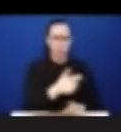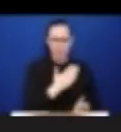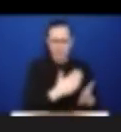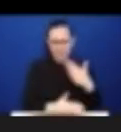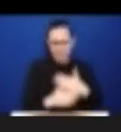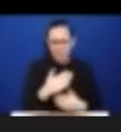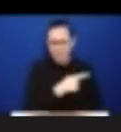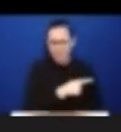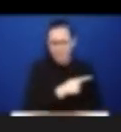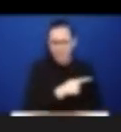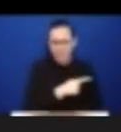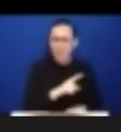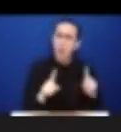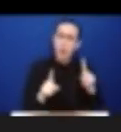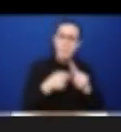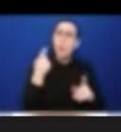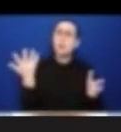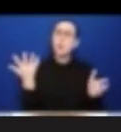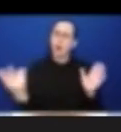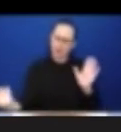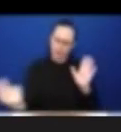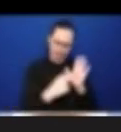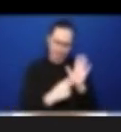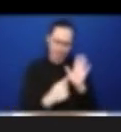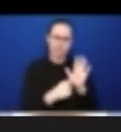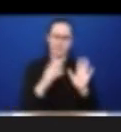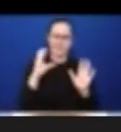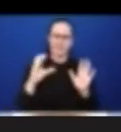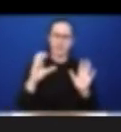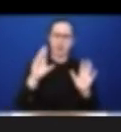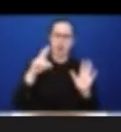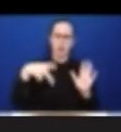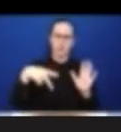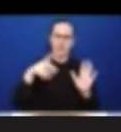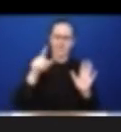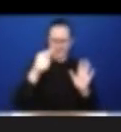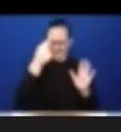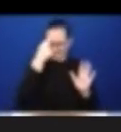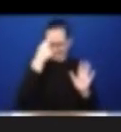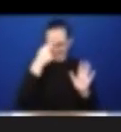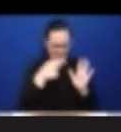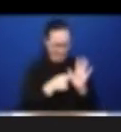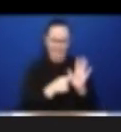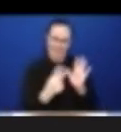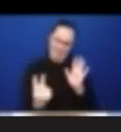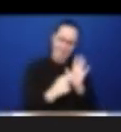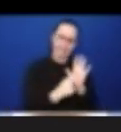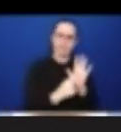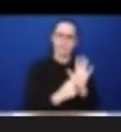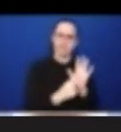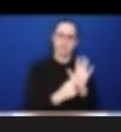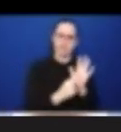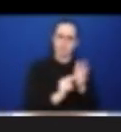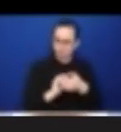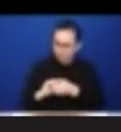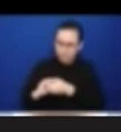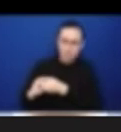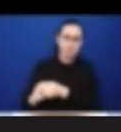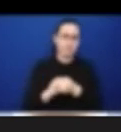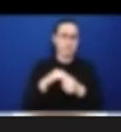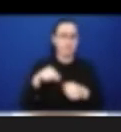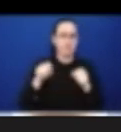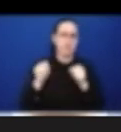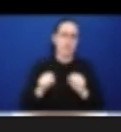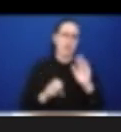seeing what we will accomplish together. Thank you. Before I end here, I will introduce